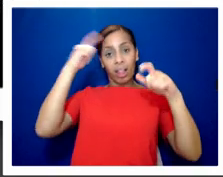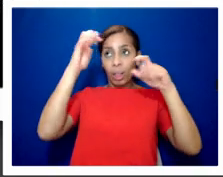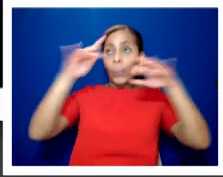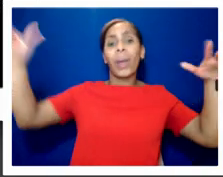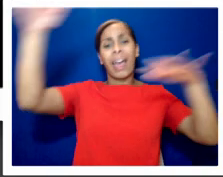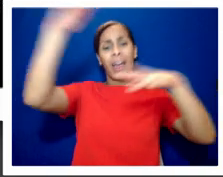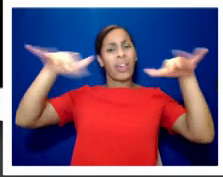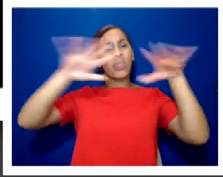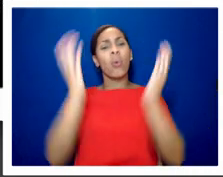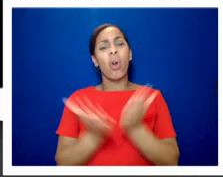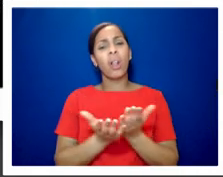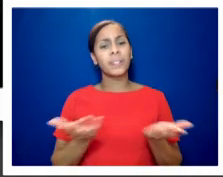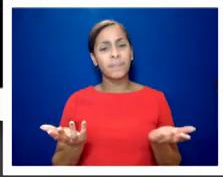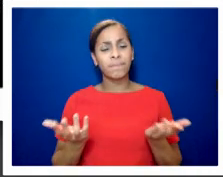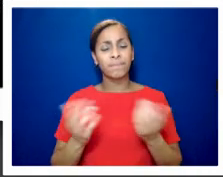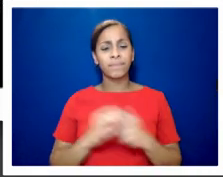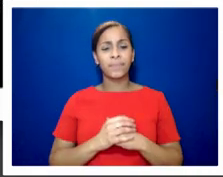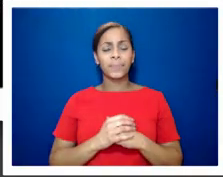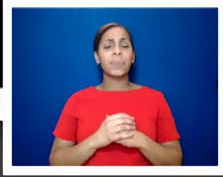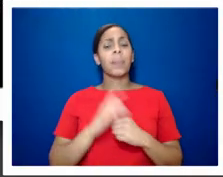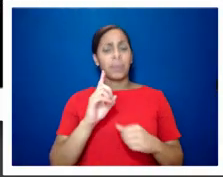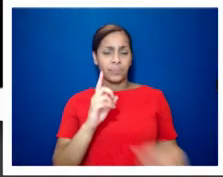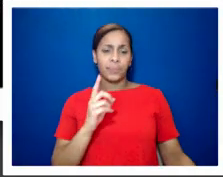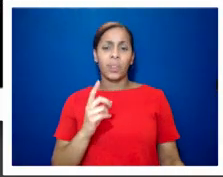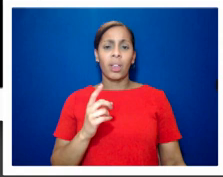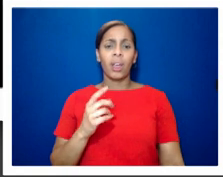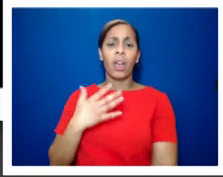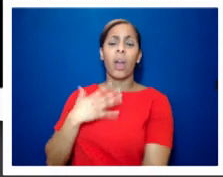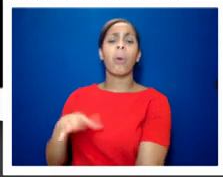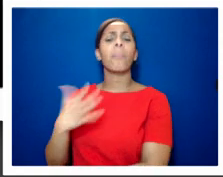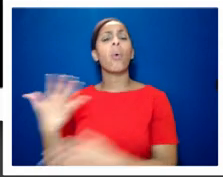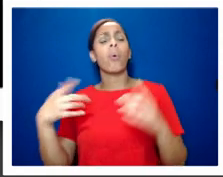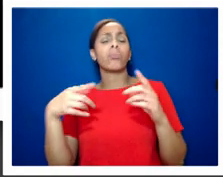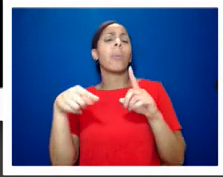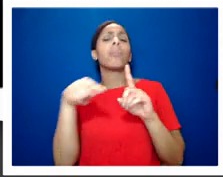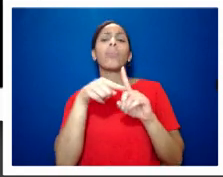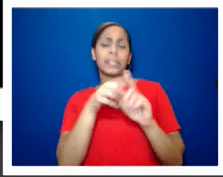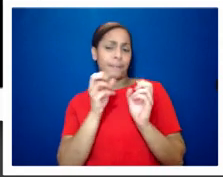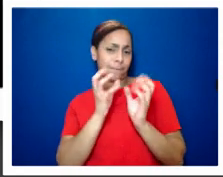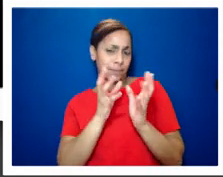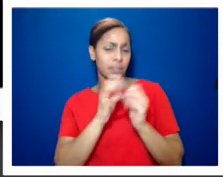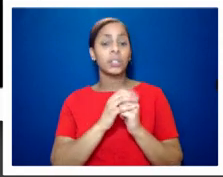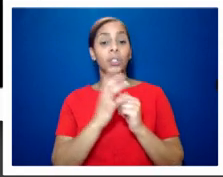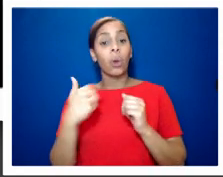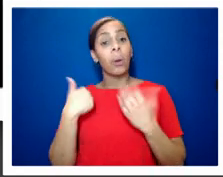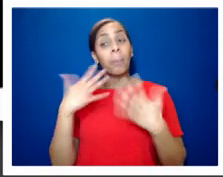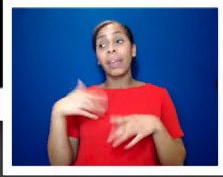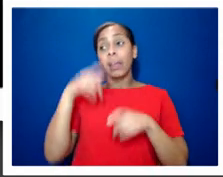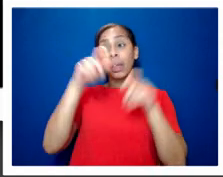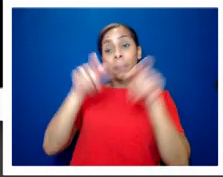but i want to end on a more positive note focusing on what some of the people i interviewed for the book told me about their experiences